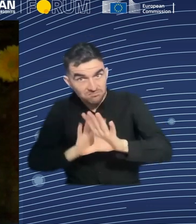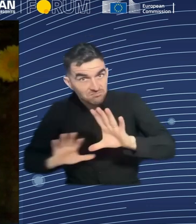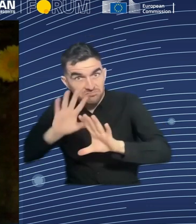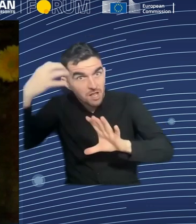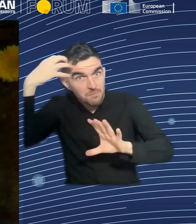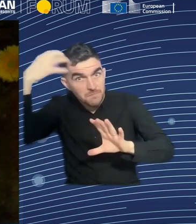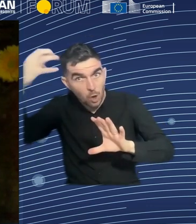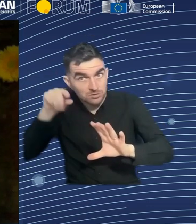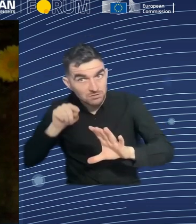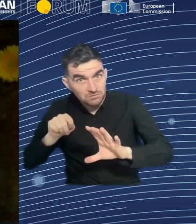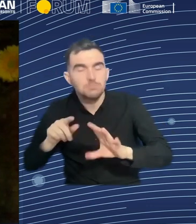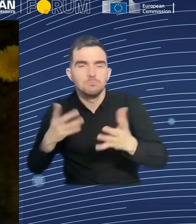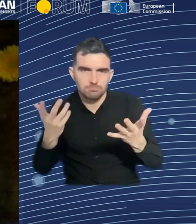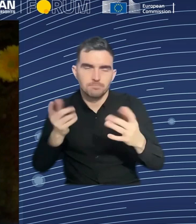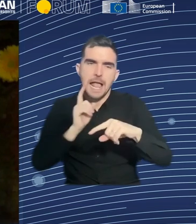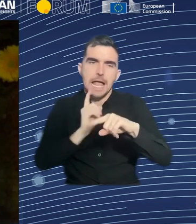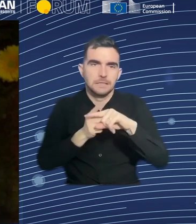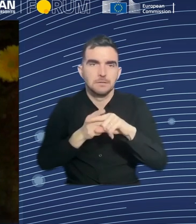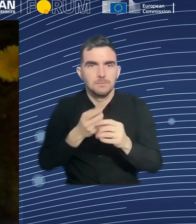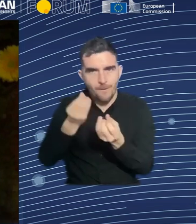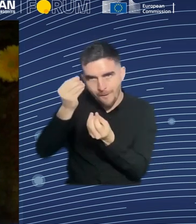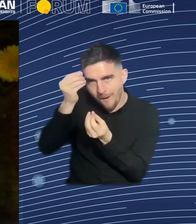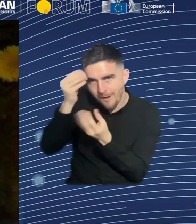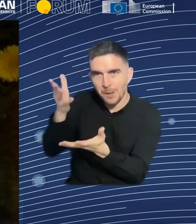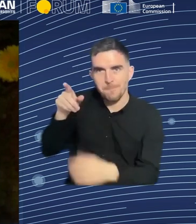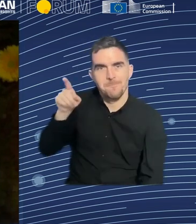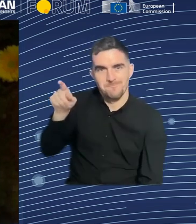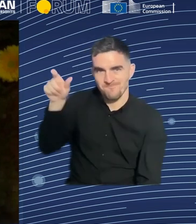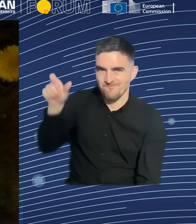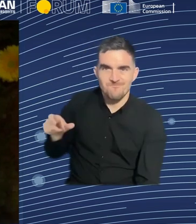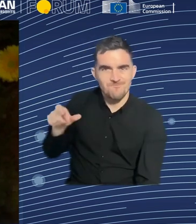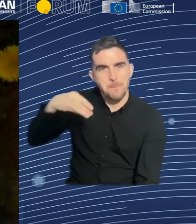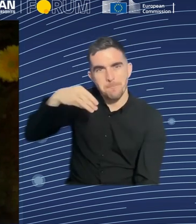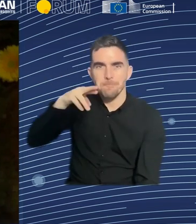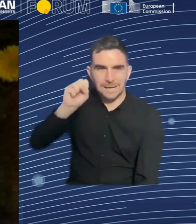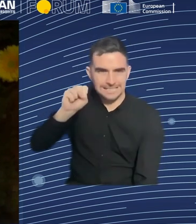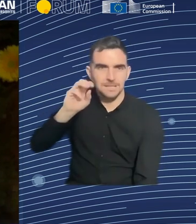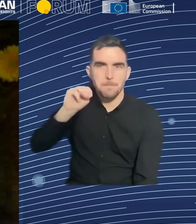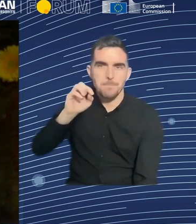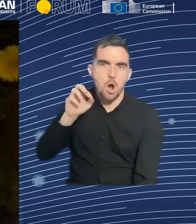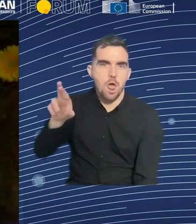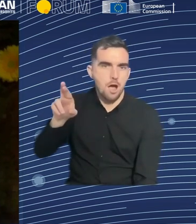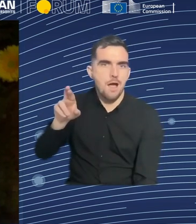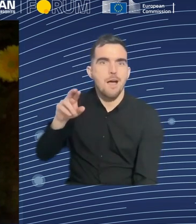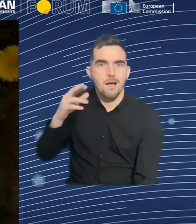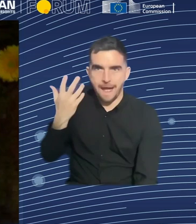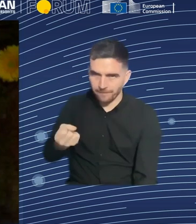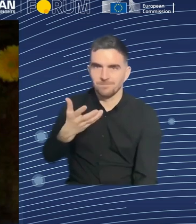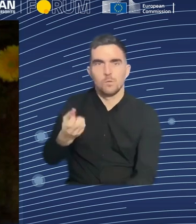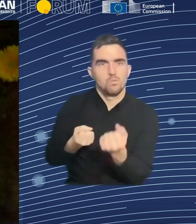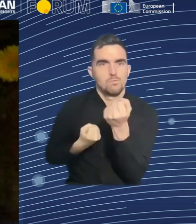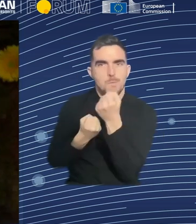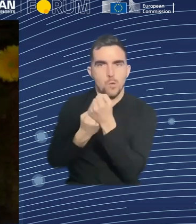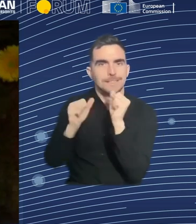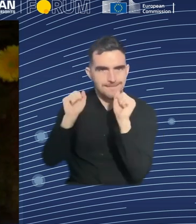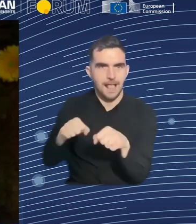about the support so she could reduce the costs for the training